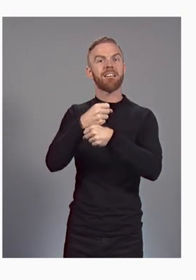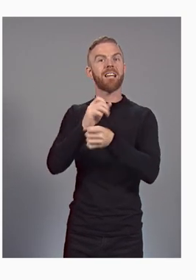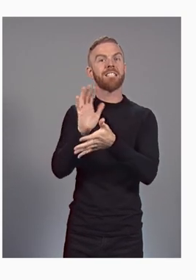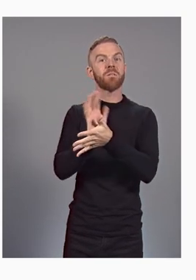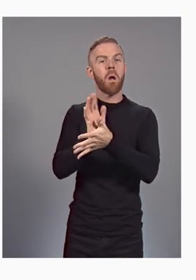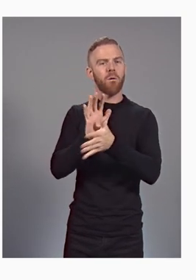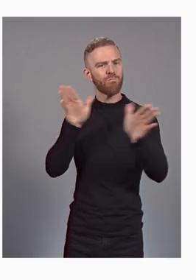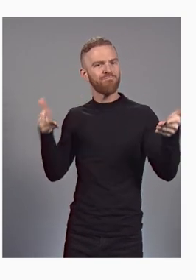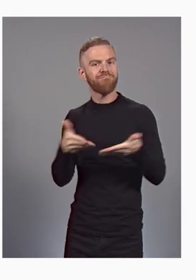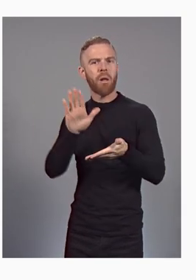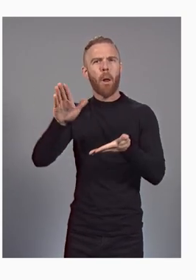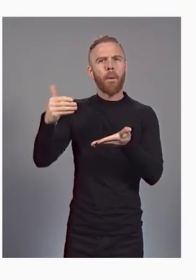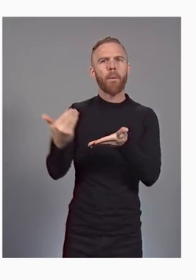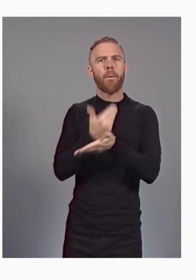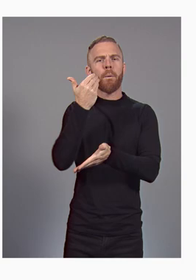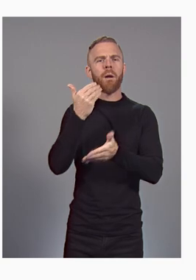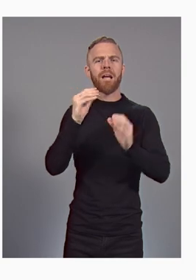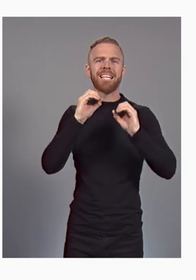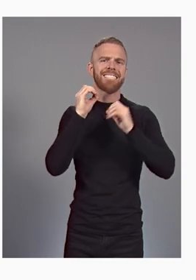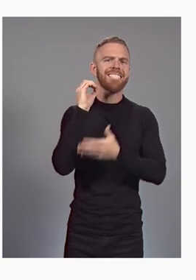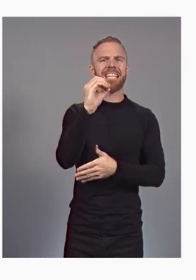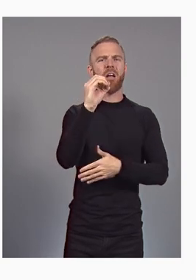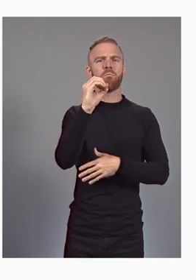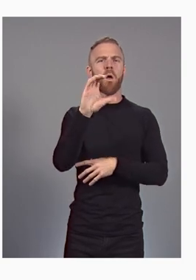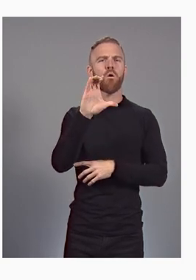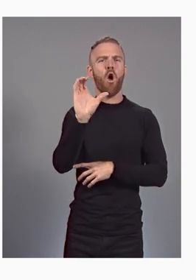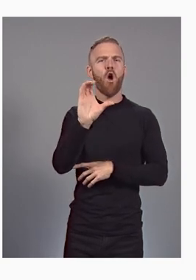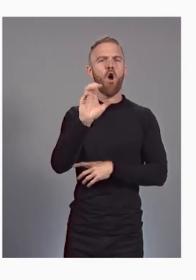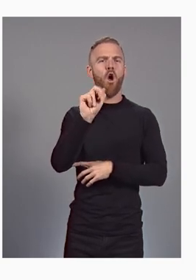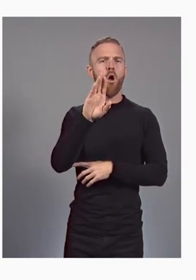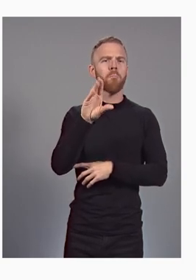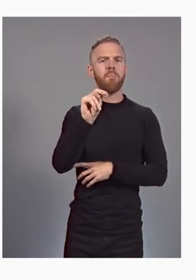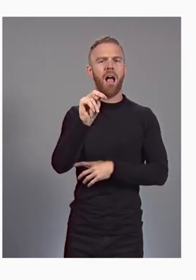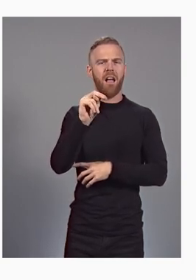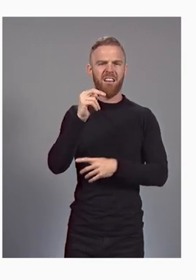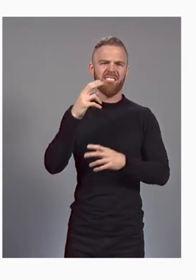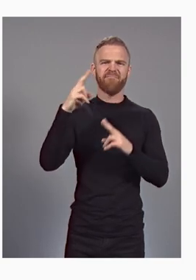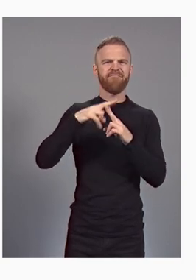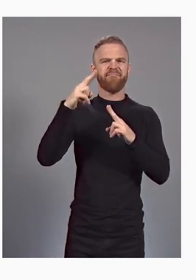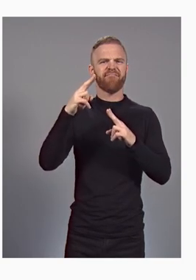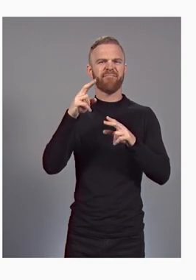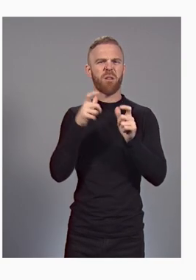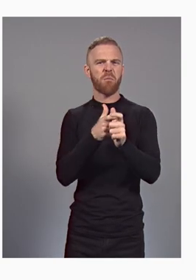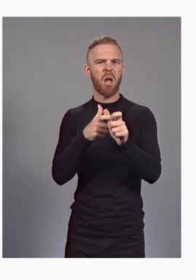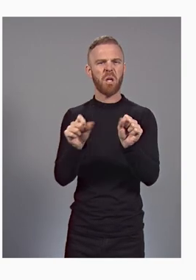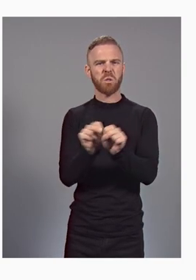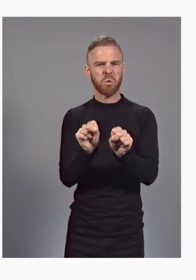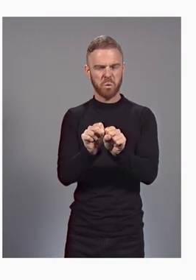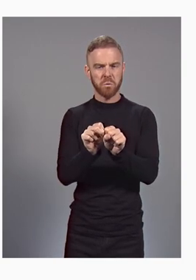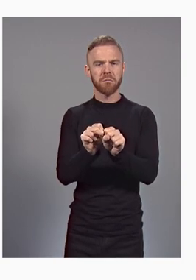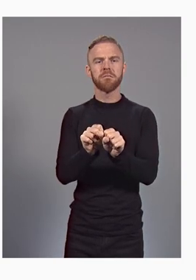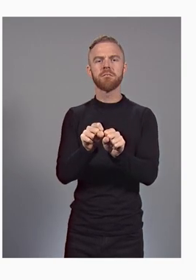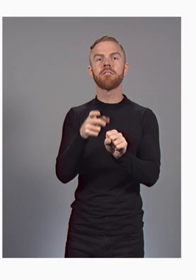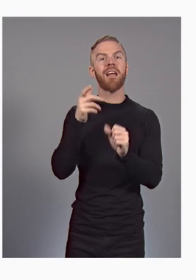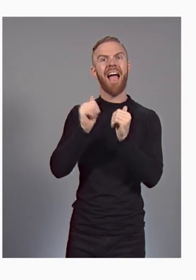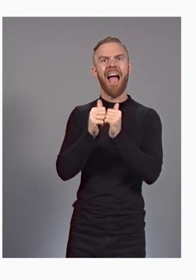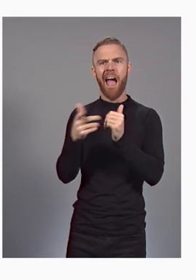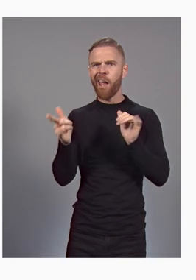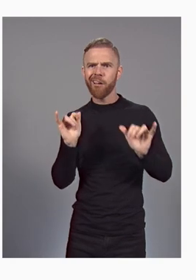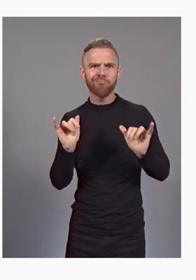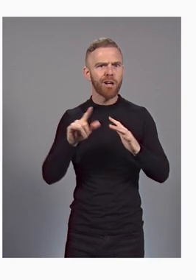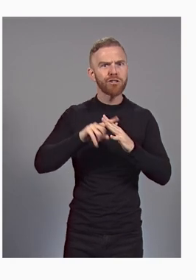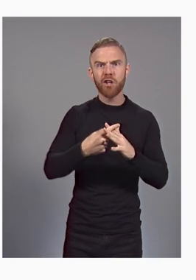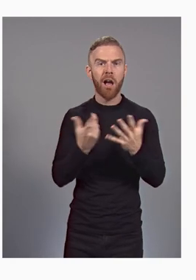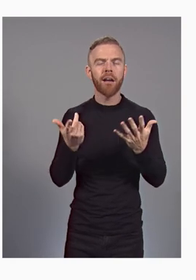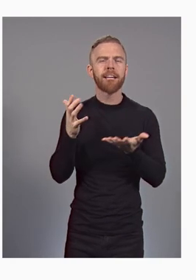their brand new, zero-carbon, high-performance running shoe. To get started, she collects relevant